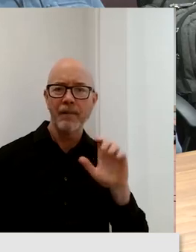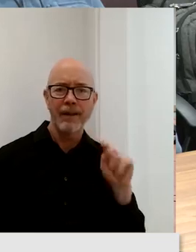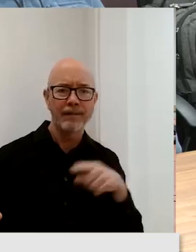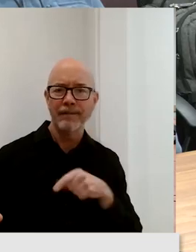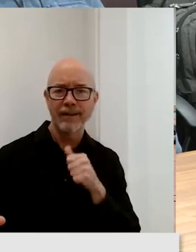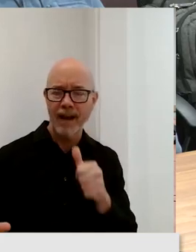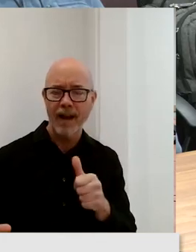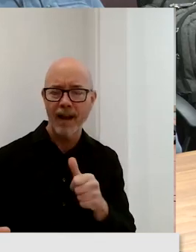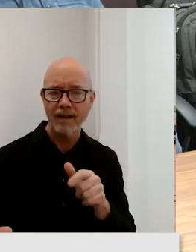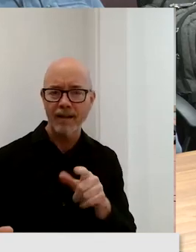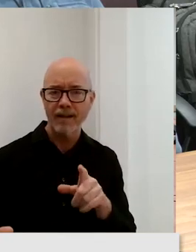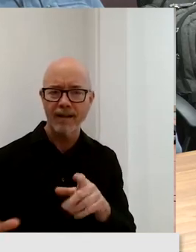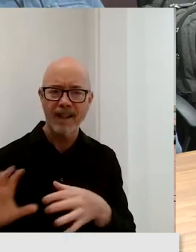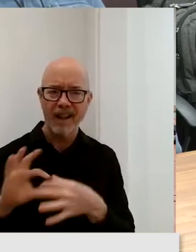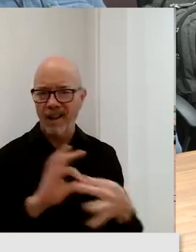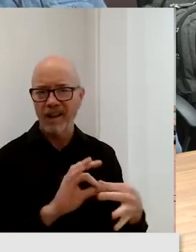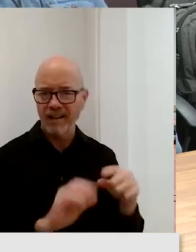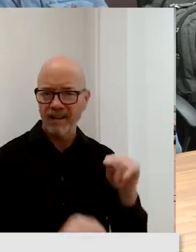Connected to the TV.